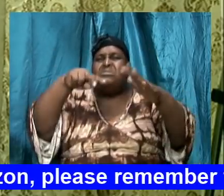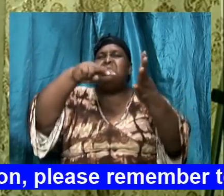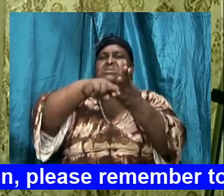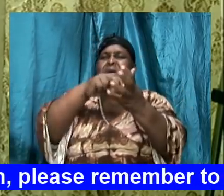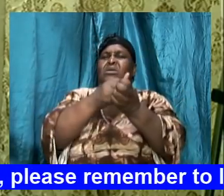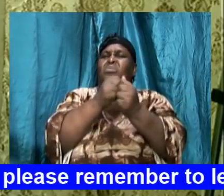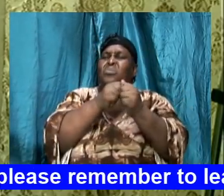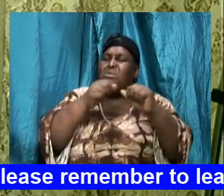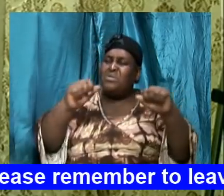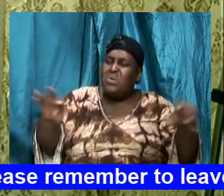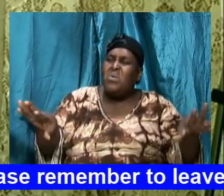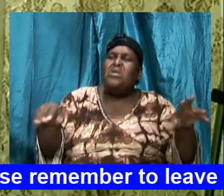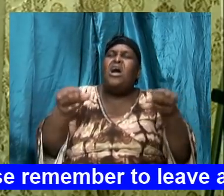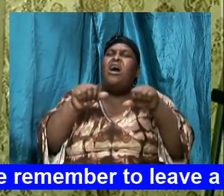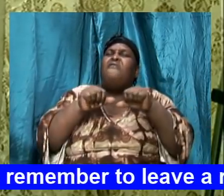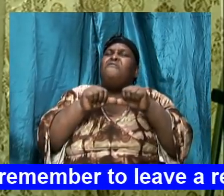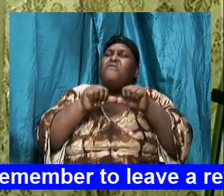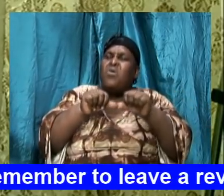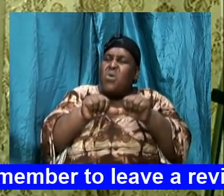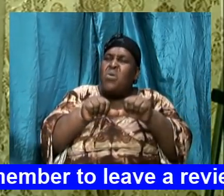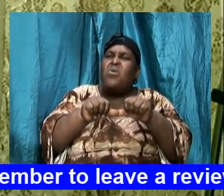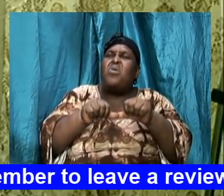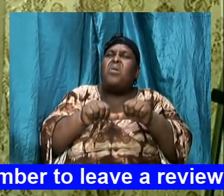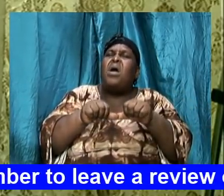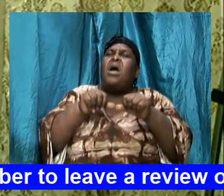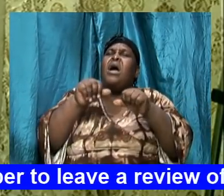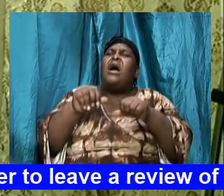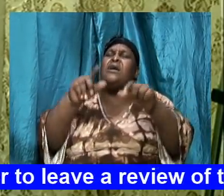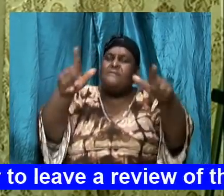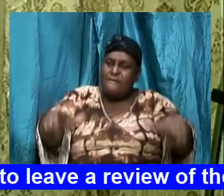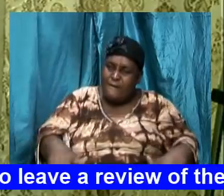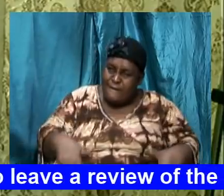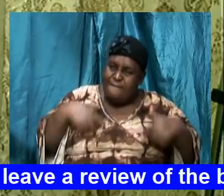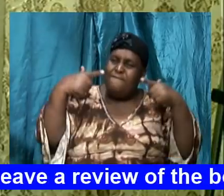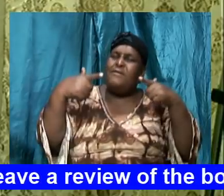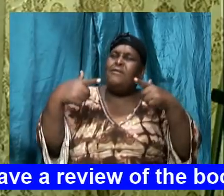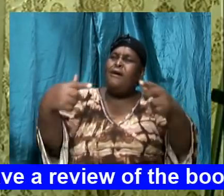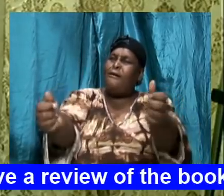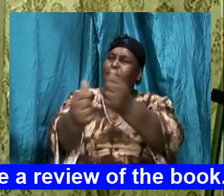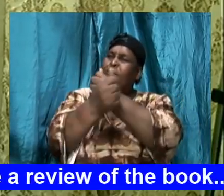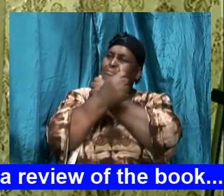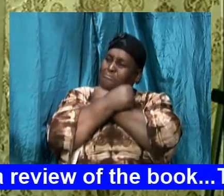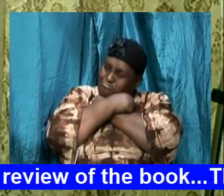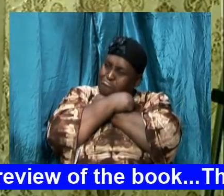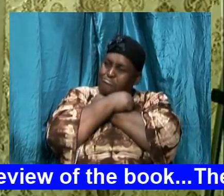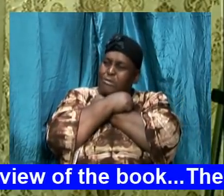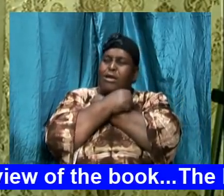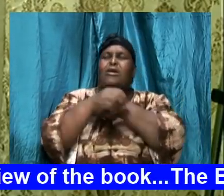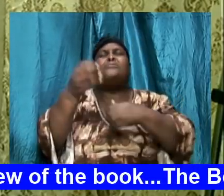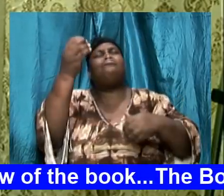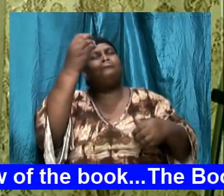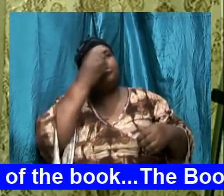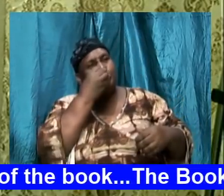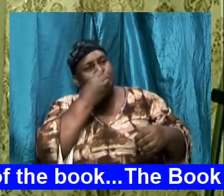solidly walking embracing eating